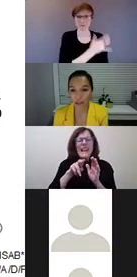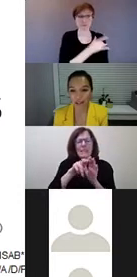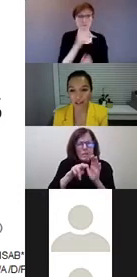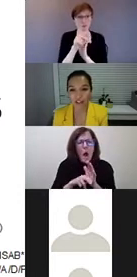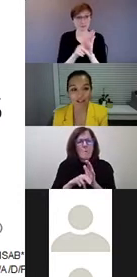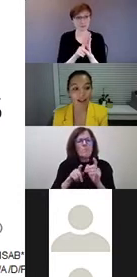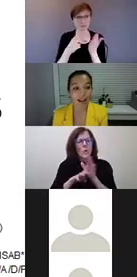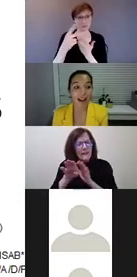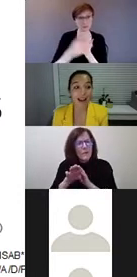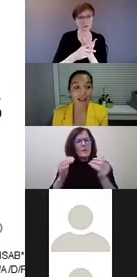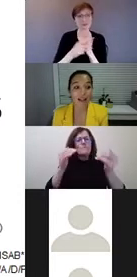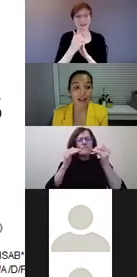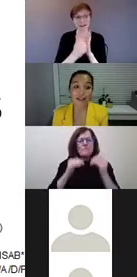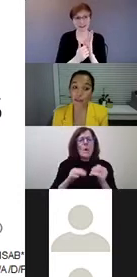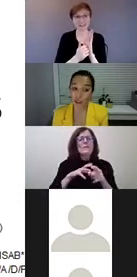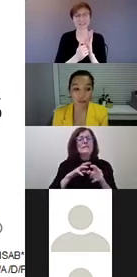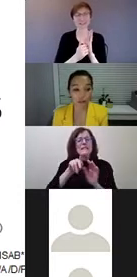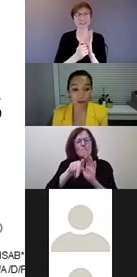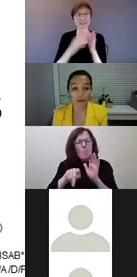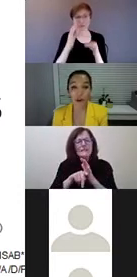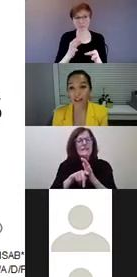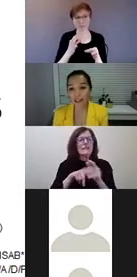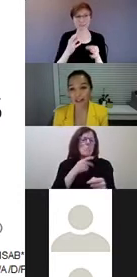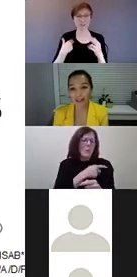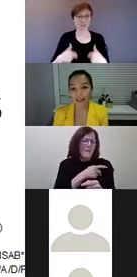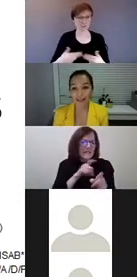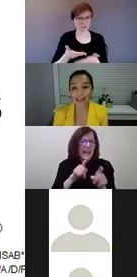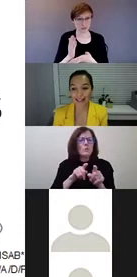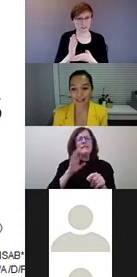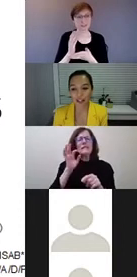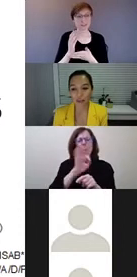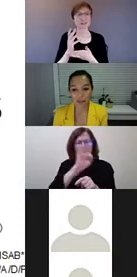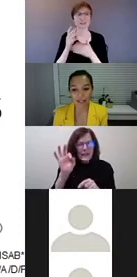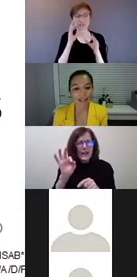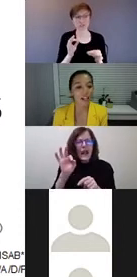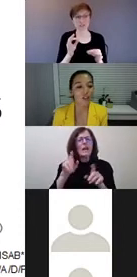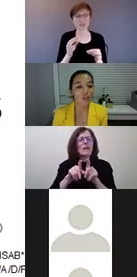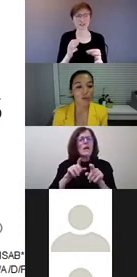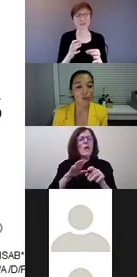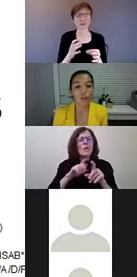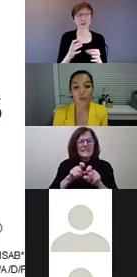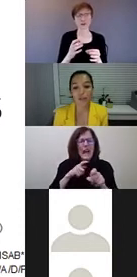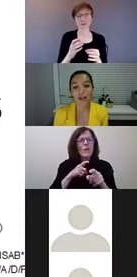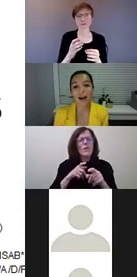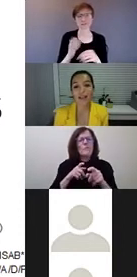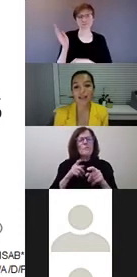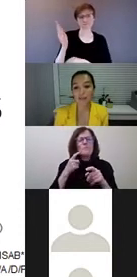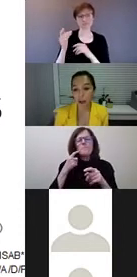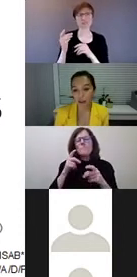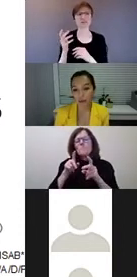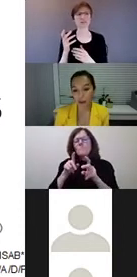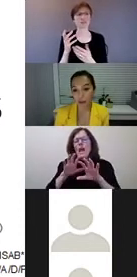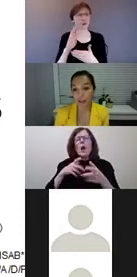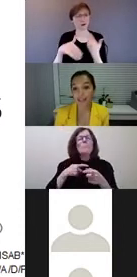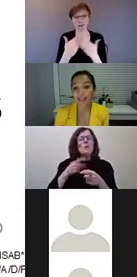rights, tribunal decisions, and speech from the throne's other texts and commitment to use this